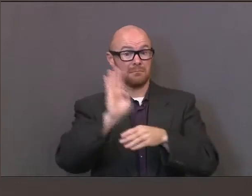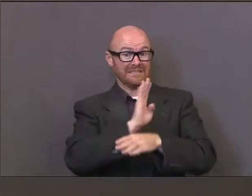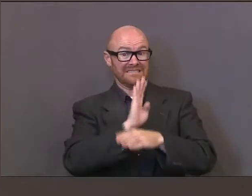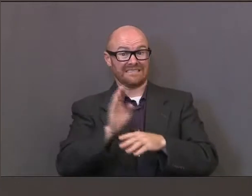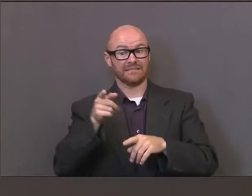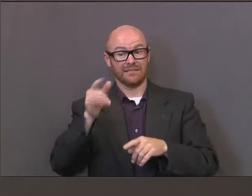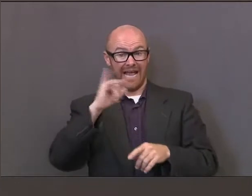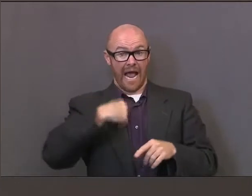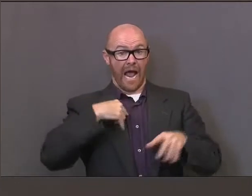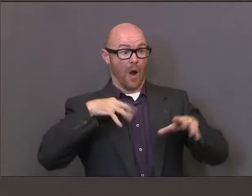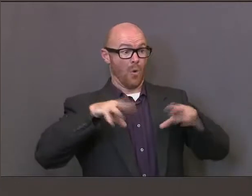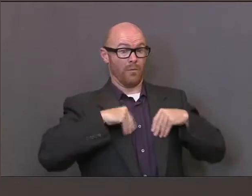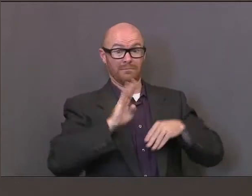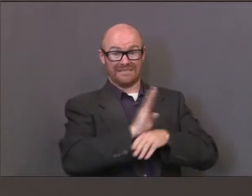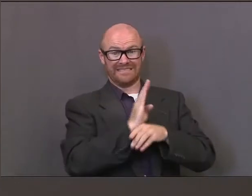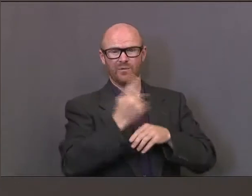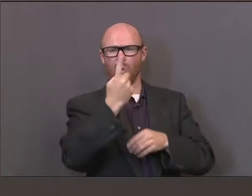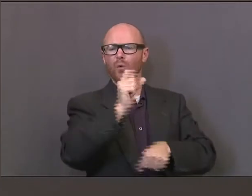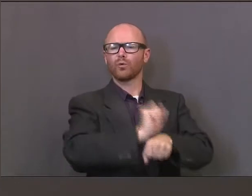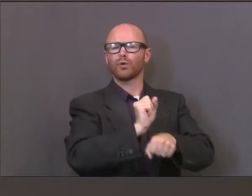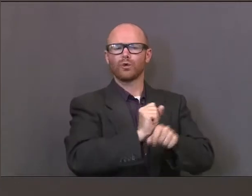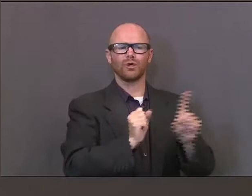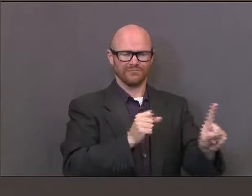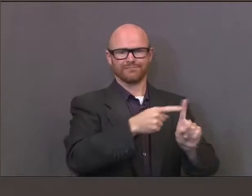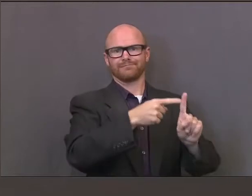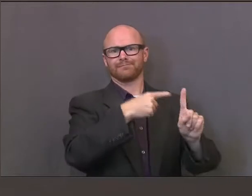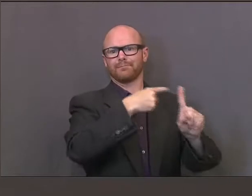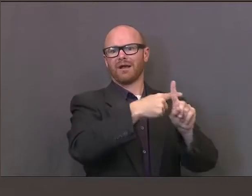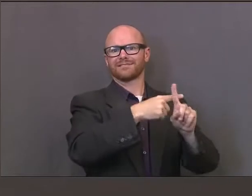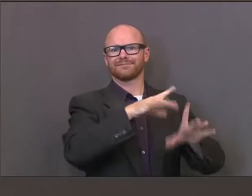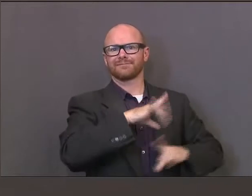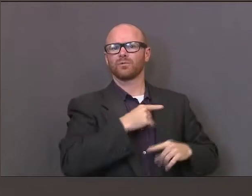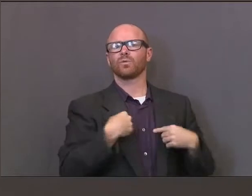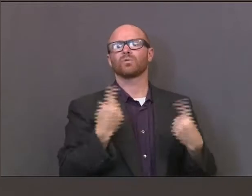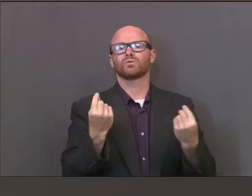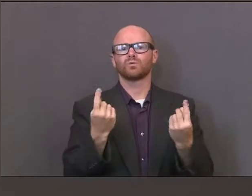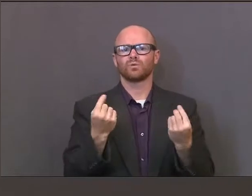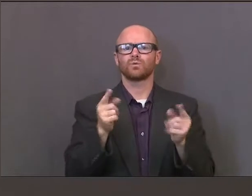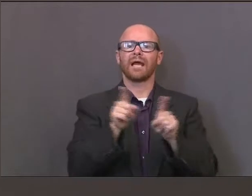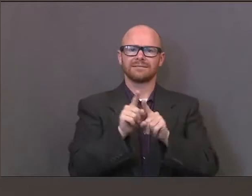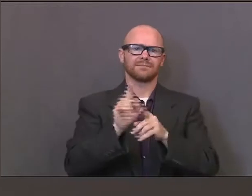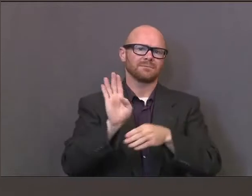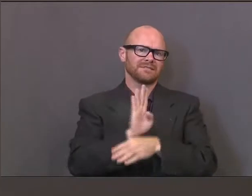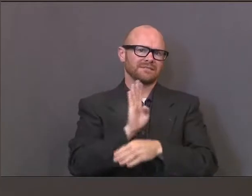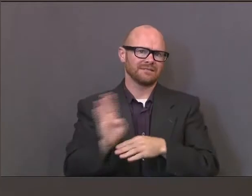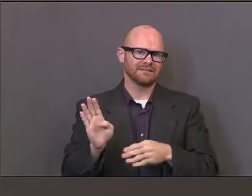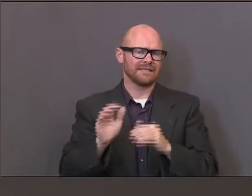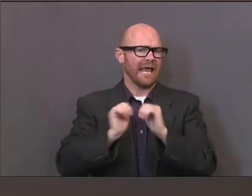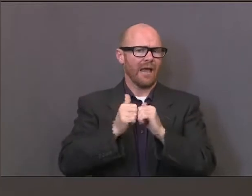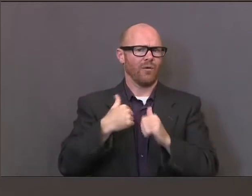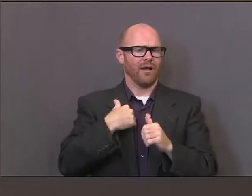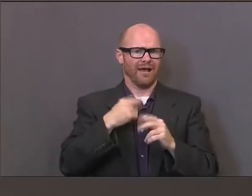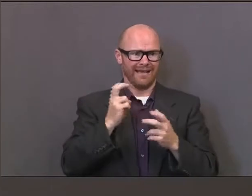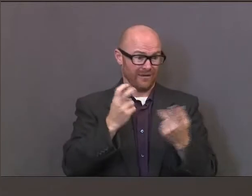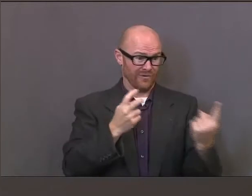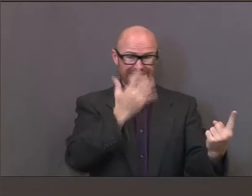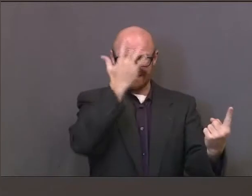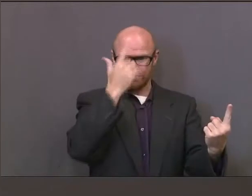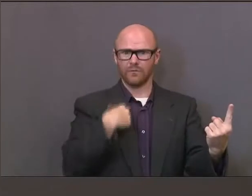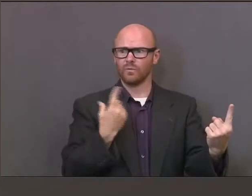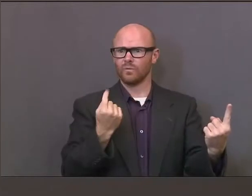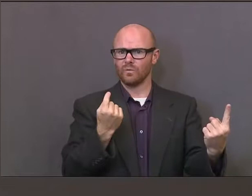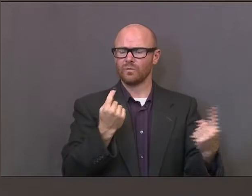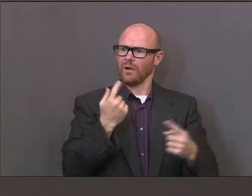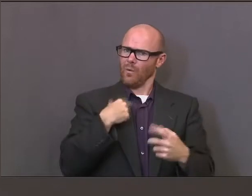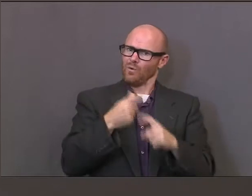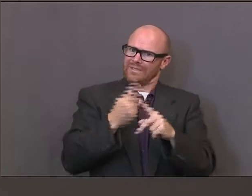sick with the COVID-19 virus and the protocol that you need to take place and keep your business safe and